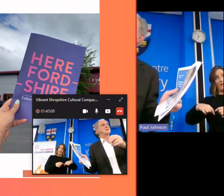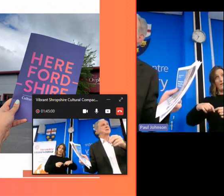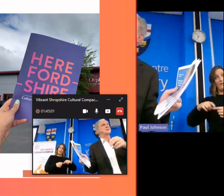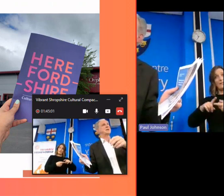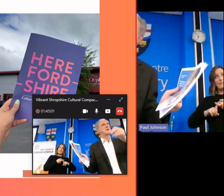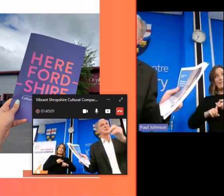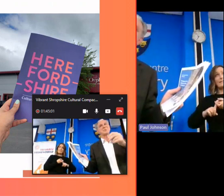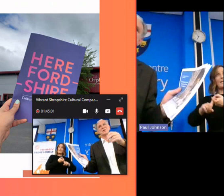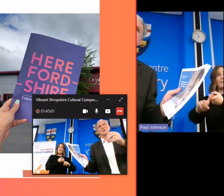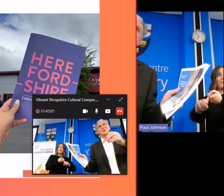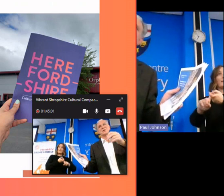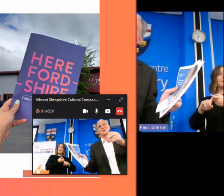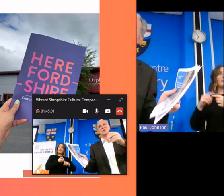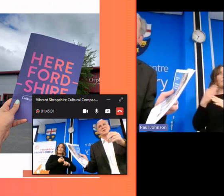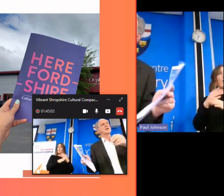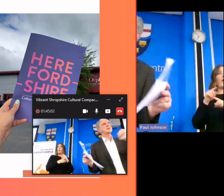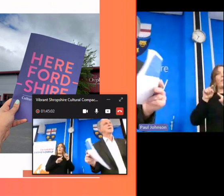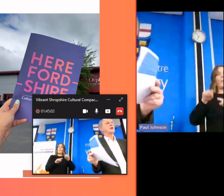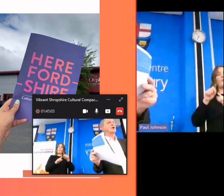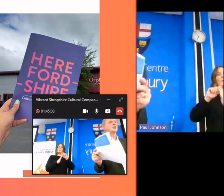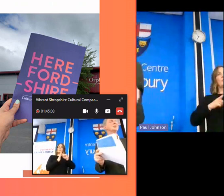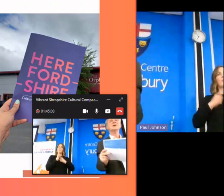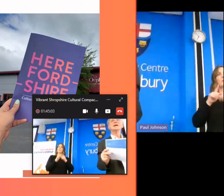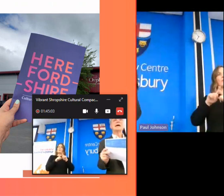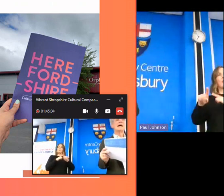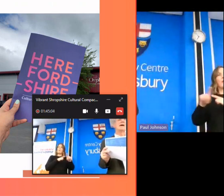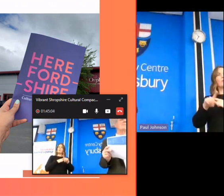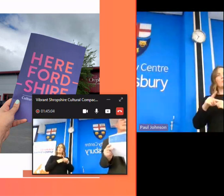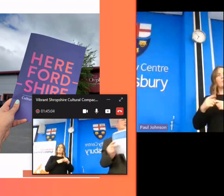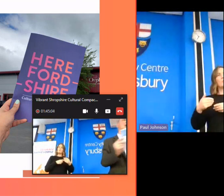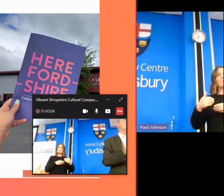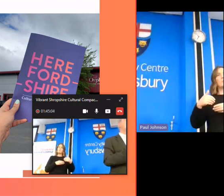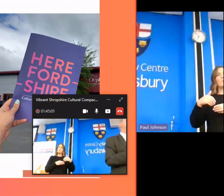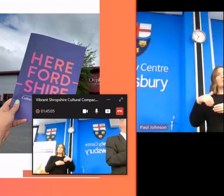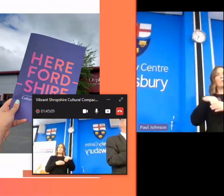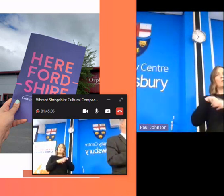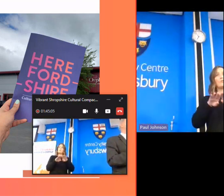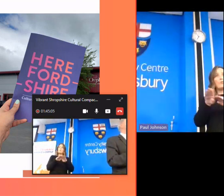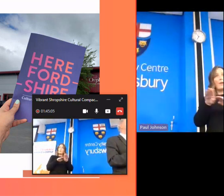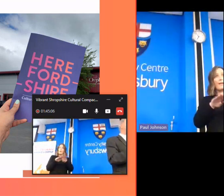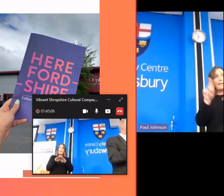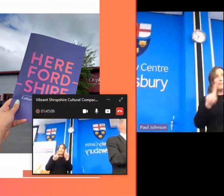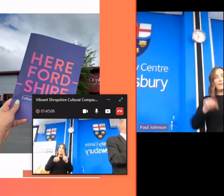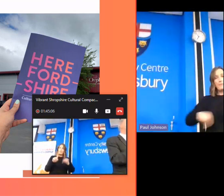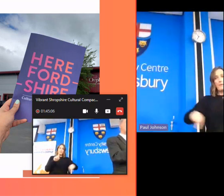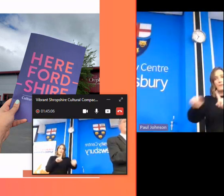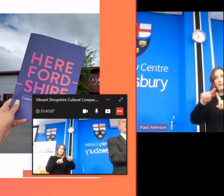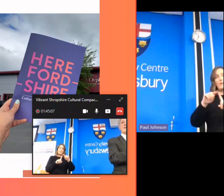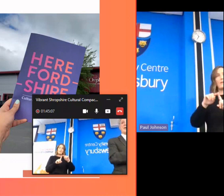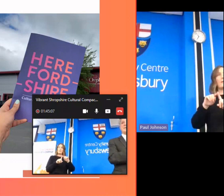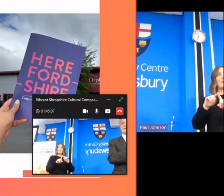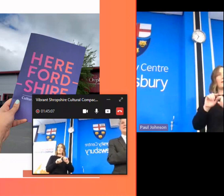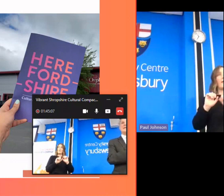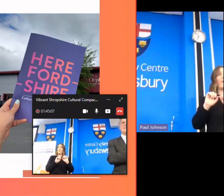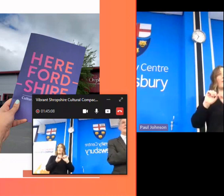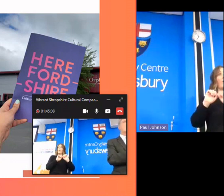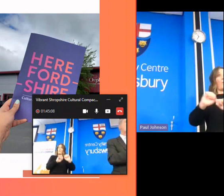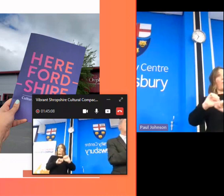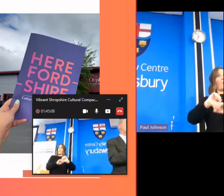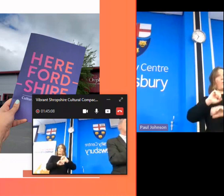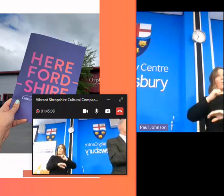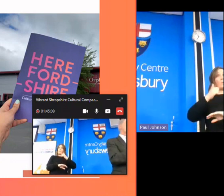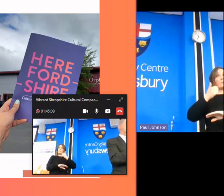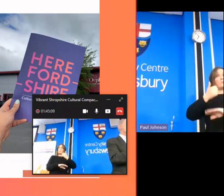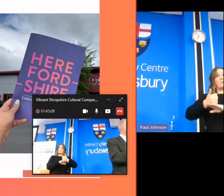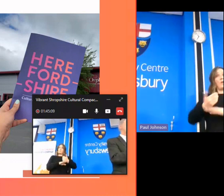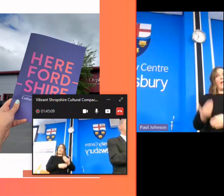sustainability so those projects trying to include um training people in either in their own setting up their